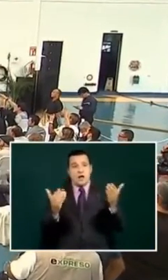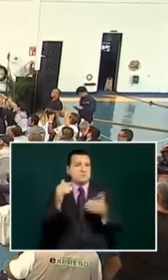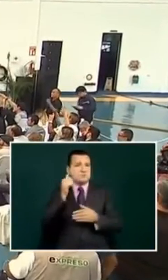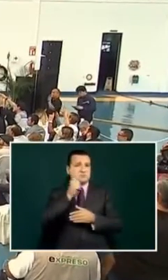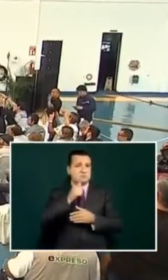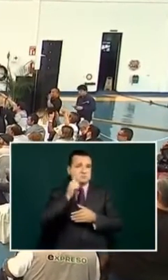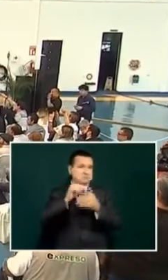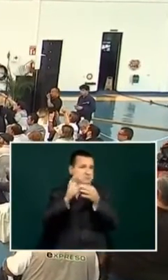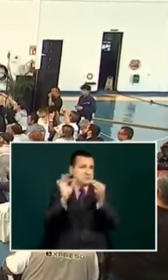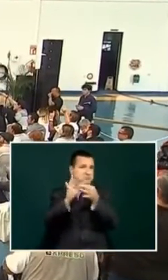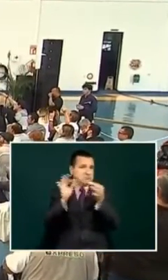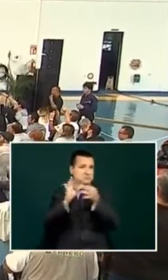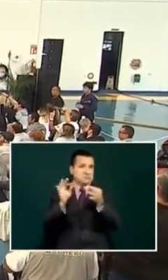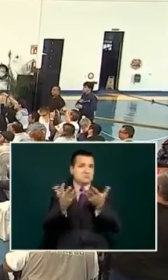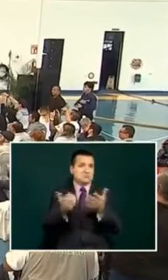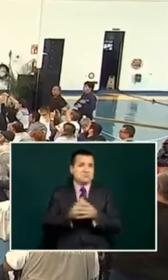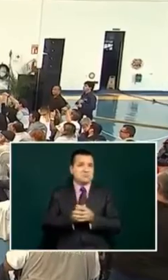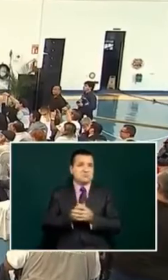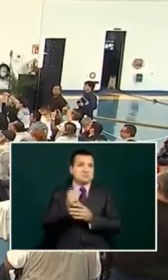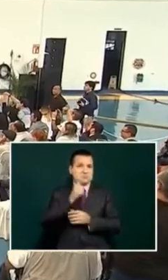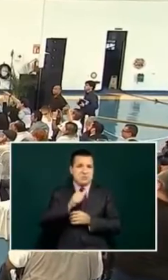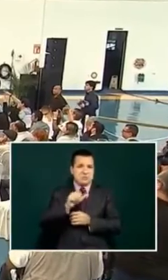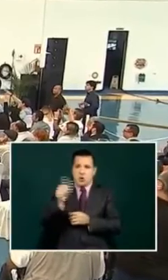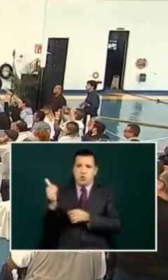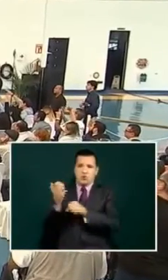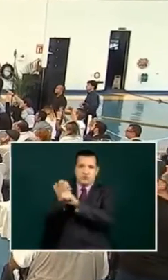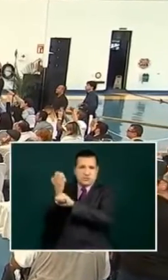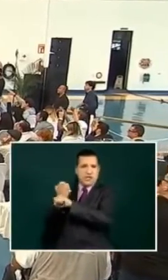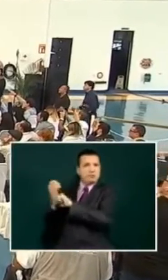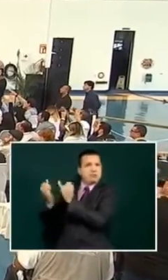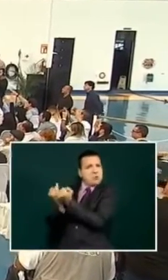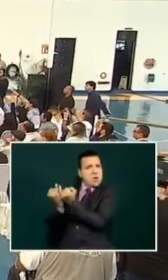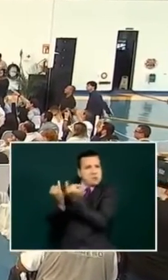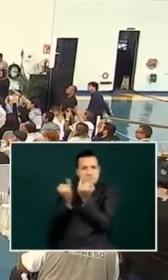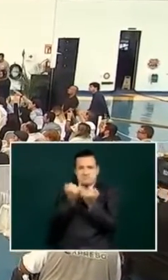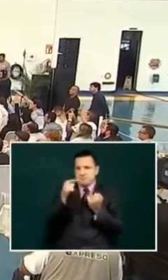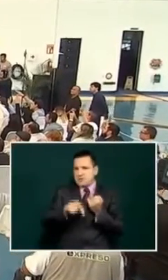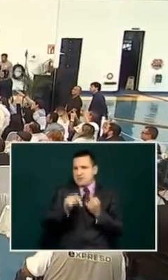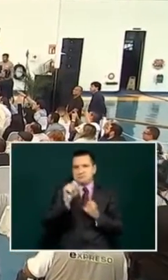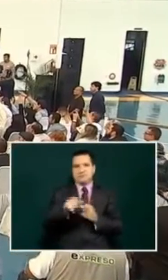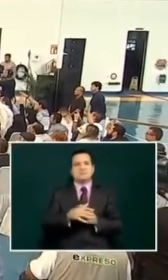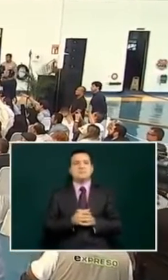and we're going to do it as as usual the way we do it in other states